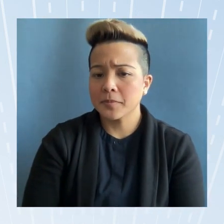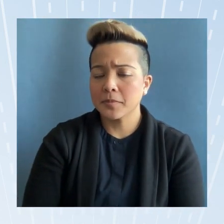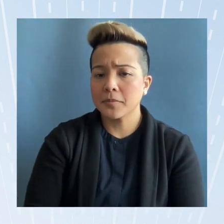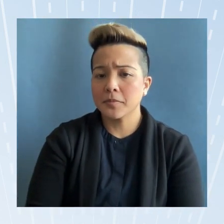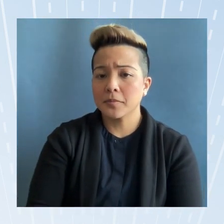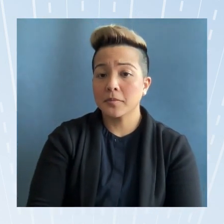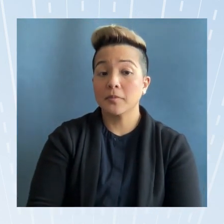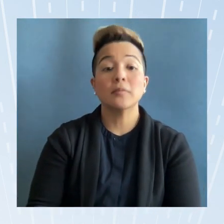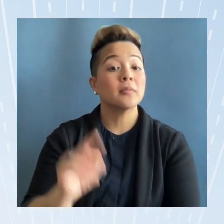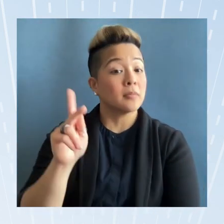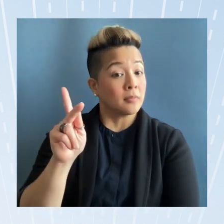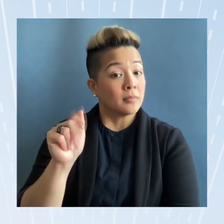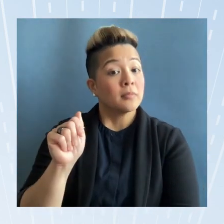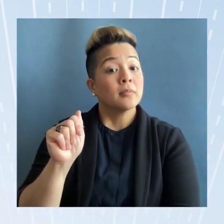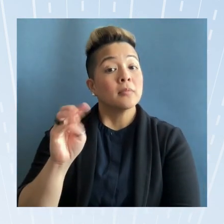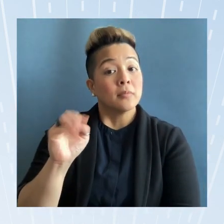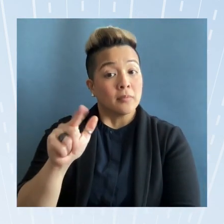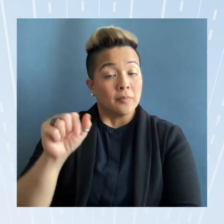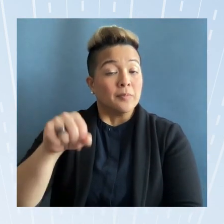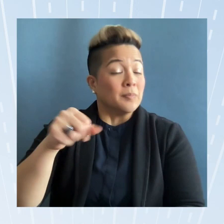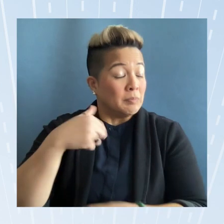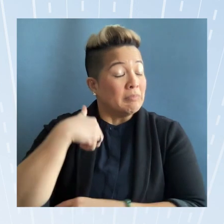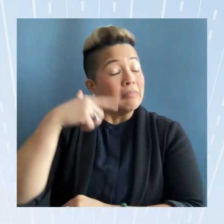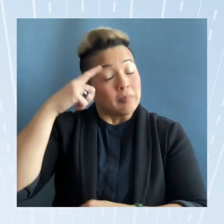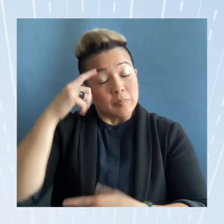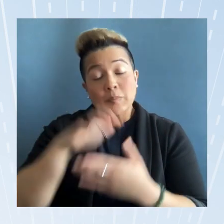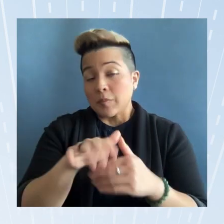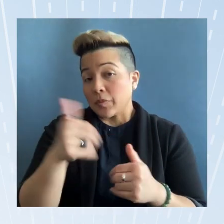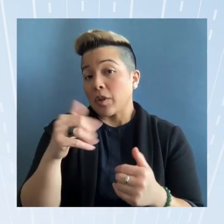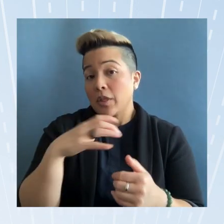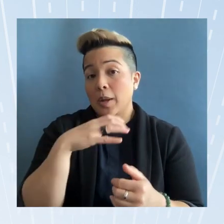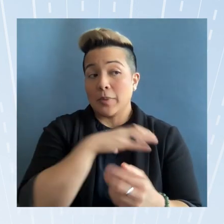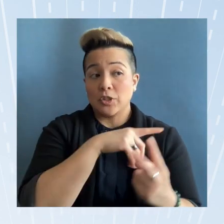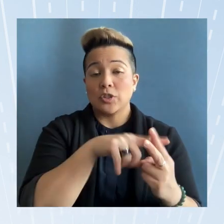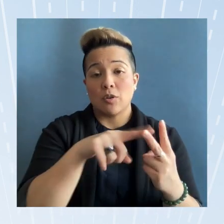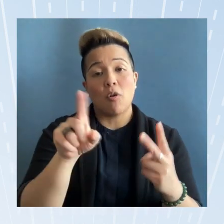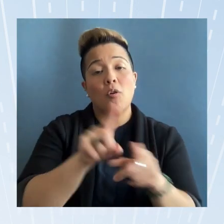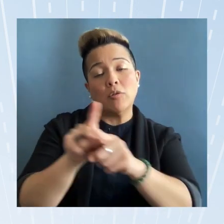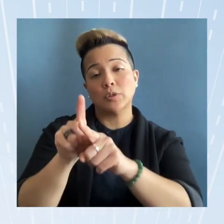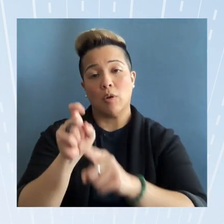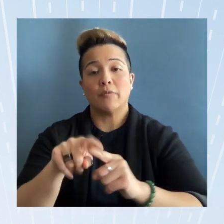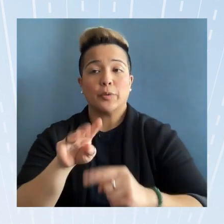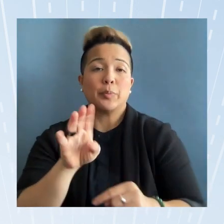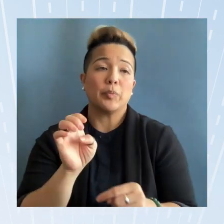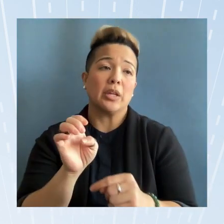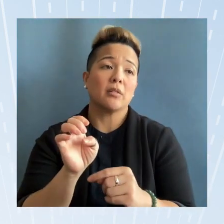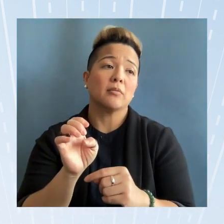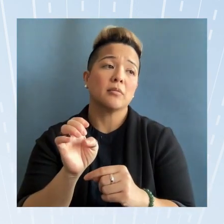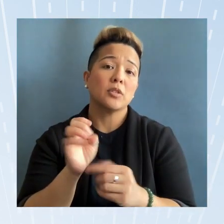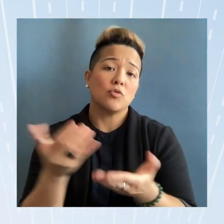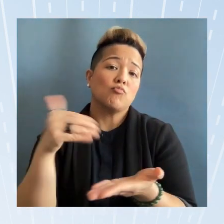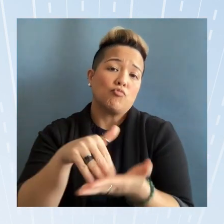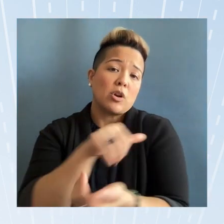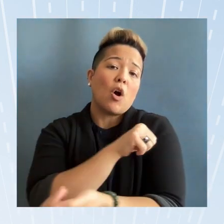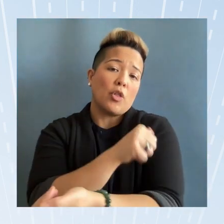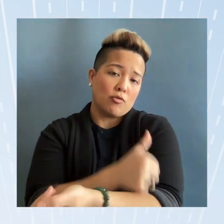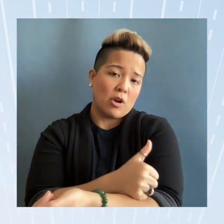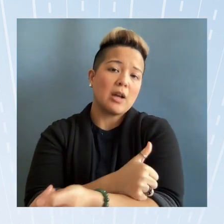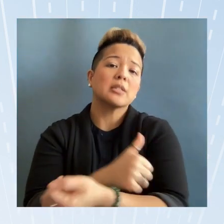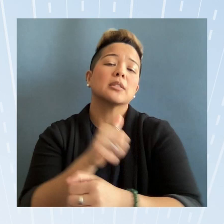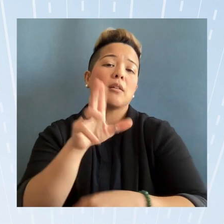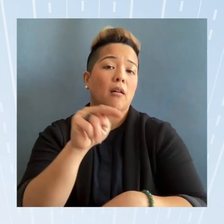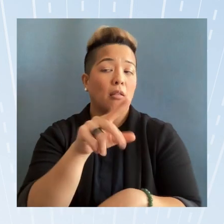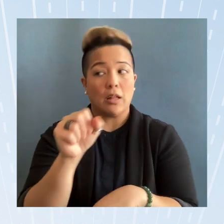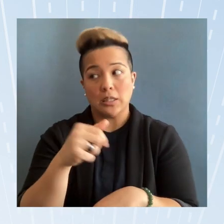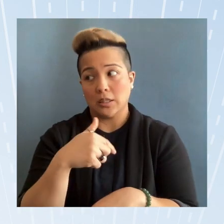Yeah, I mean I believe that the other commissions also have to be reauthorized unless I'm not